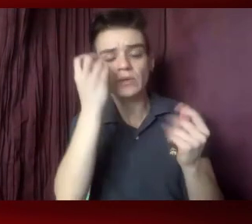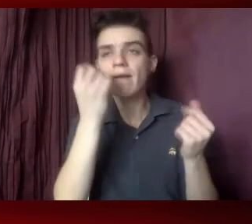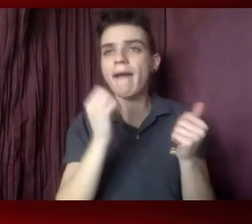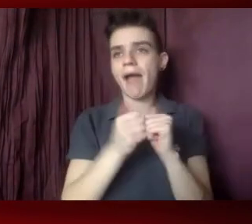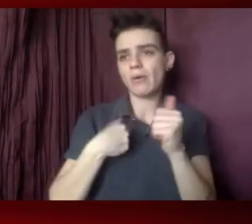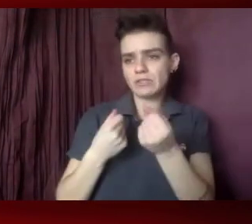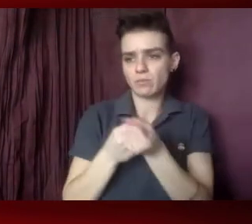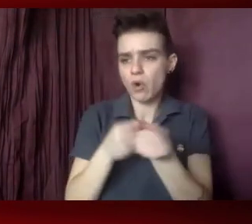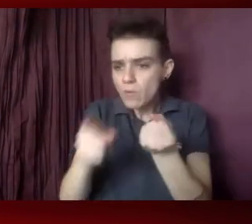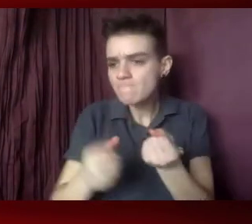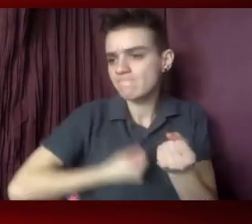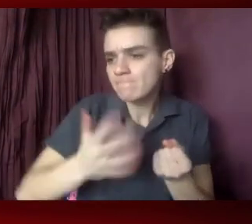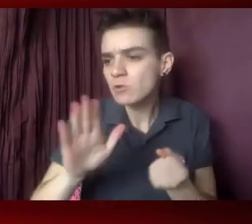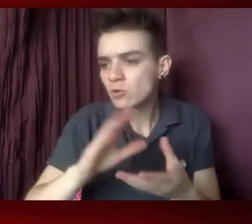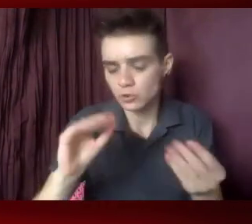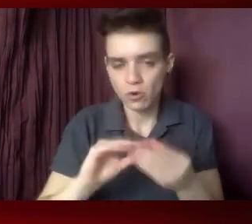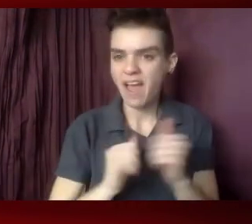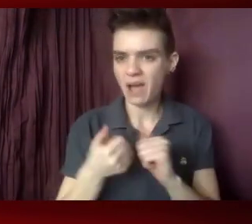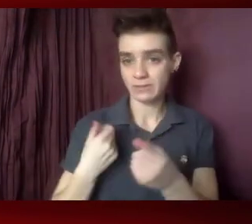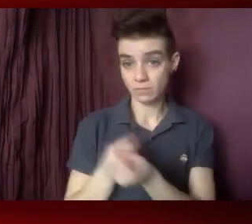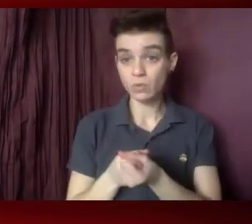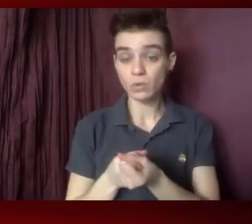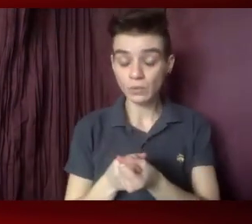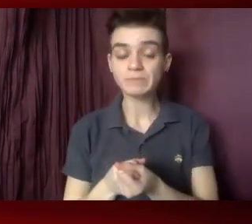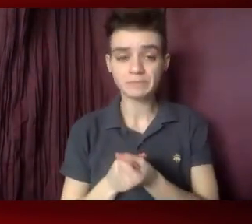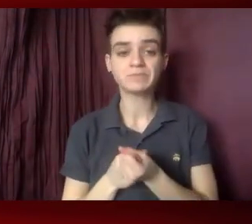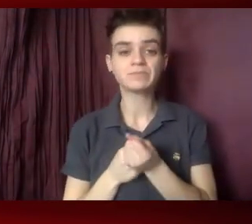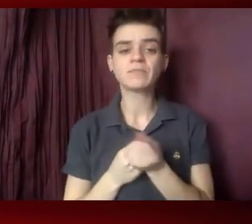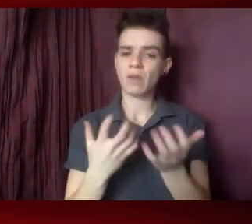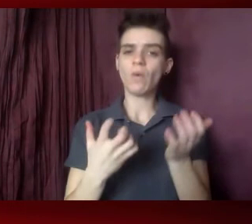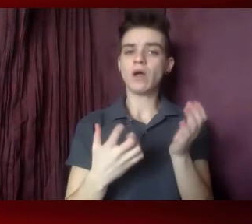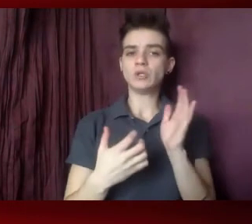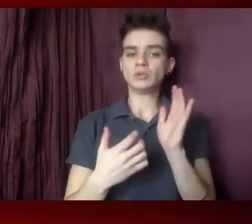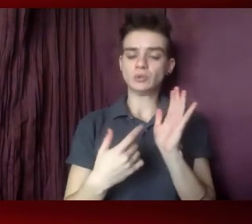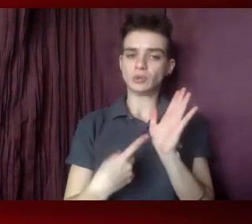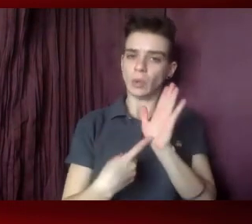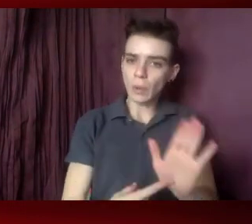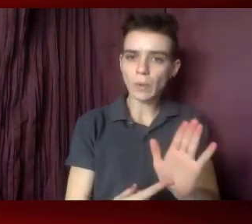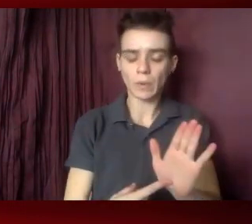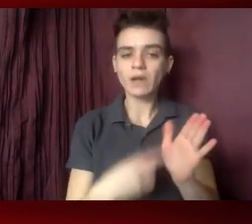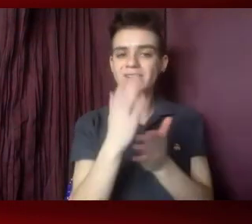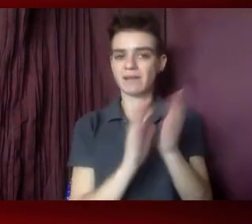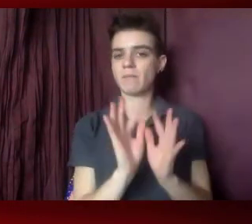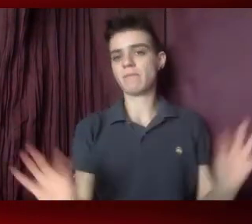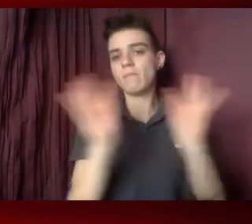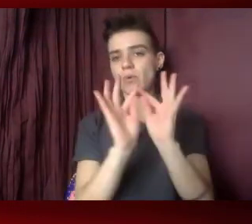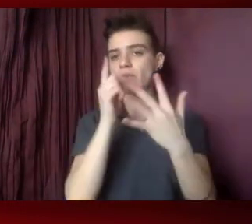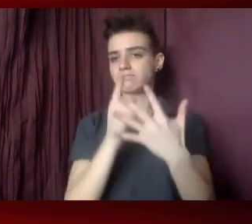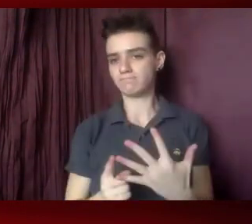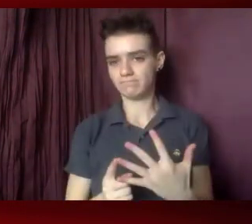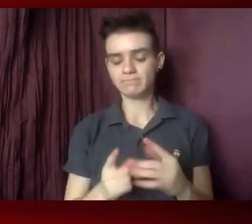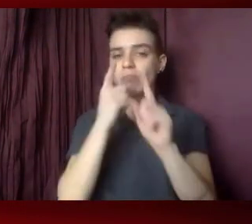others telling their story in congressional meetings, I wanted to highlight some takeaways from the access to healthcare brief.